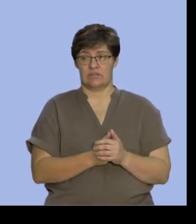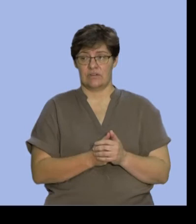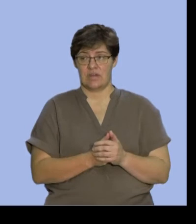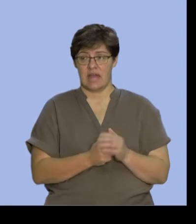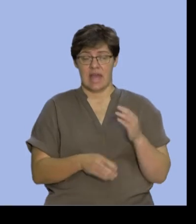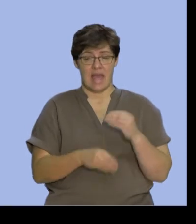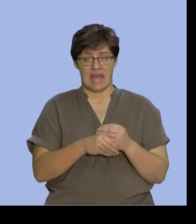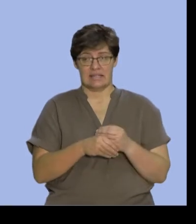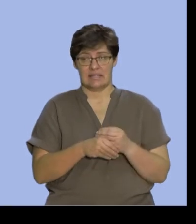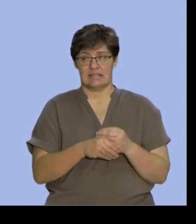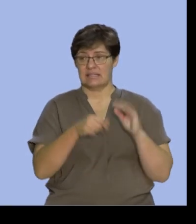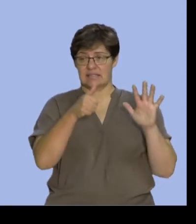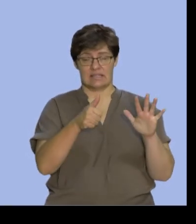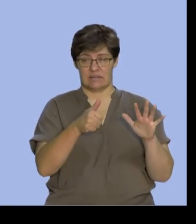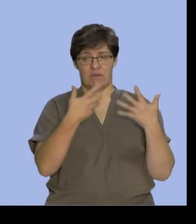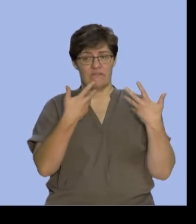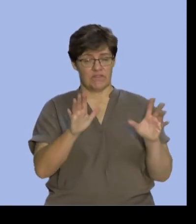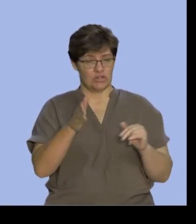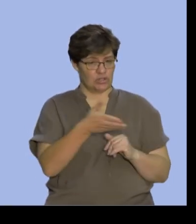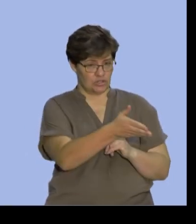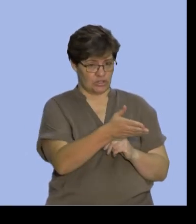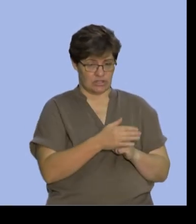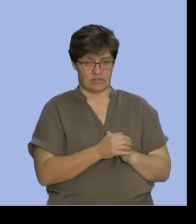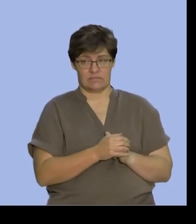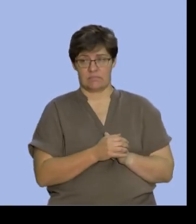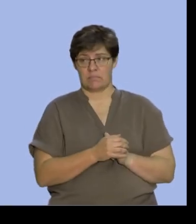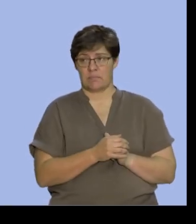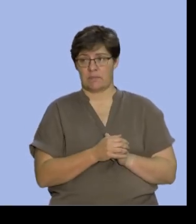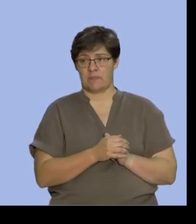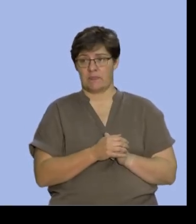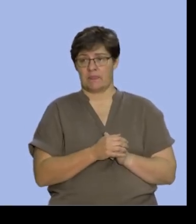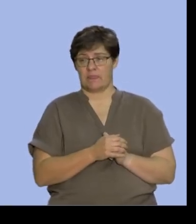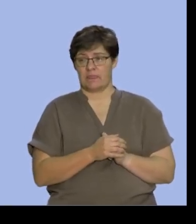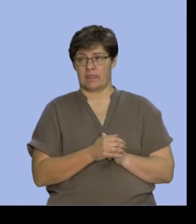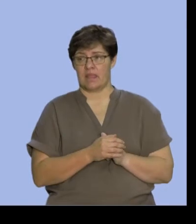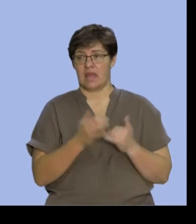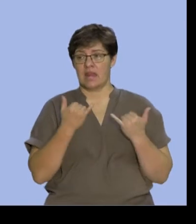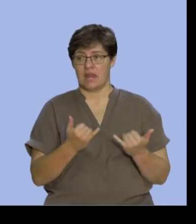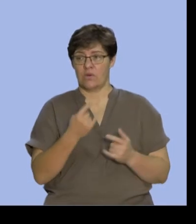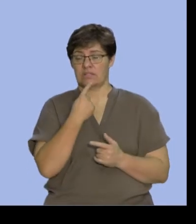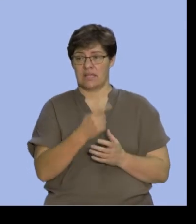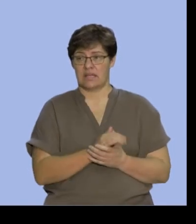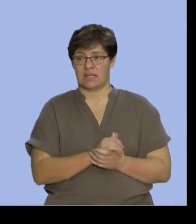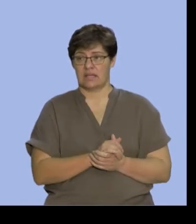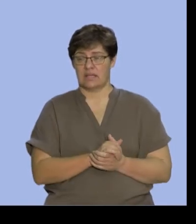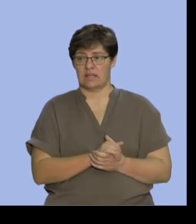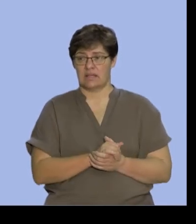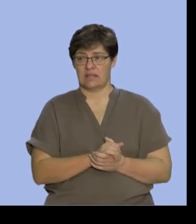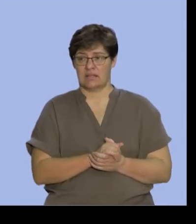not going to add in the 6 because I've added in the 6 already. and I'm then going to say the only